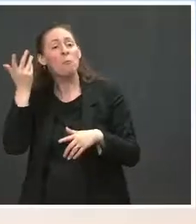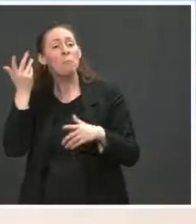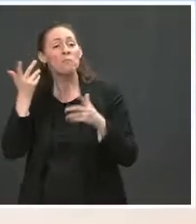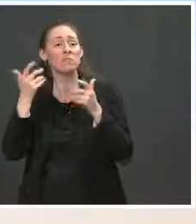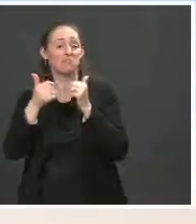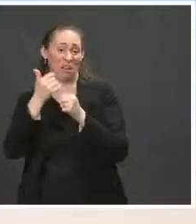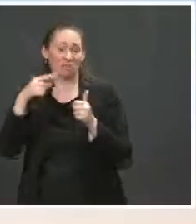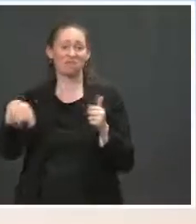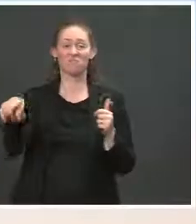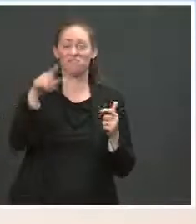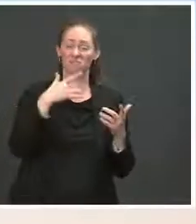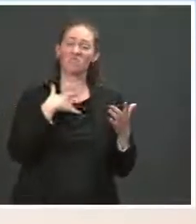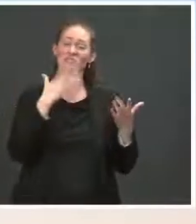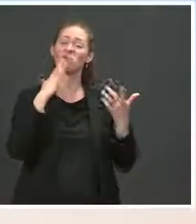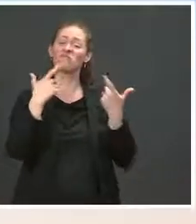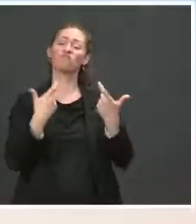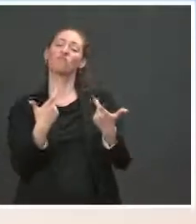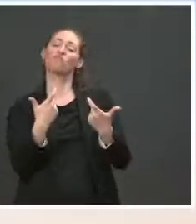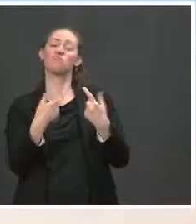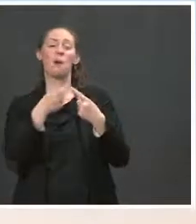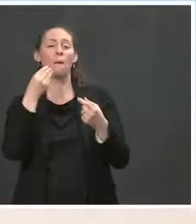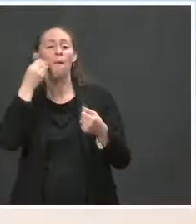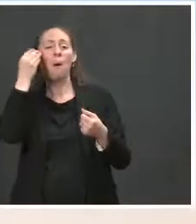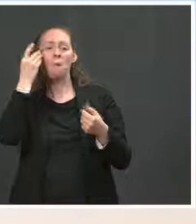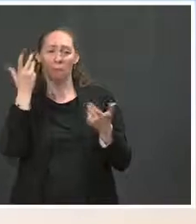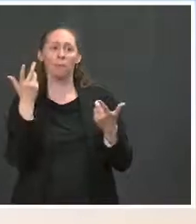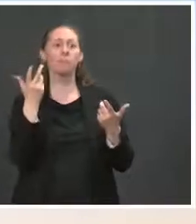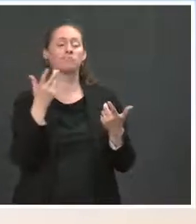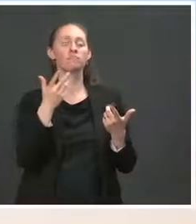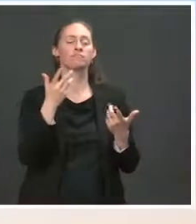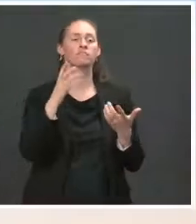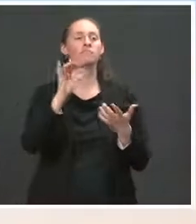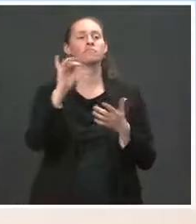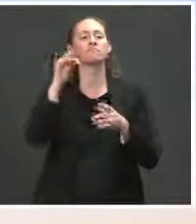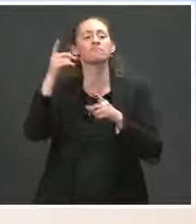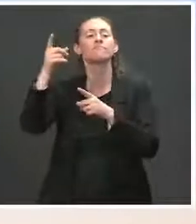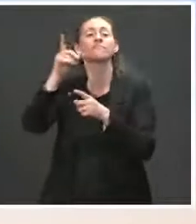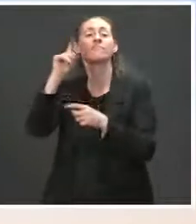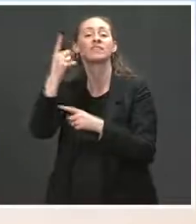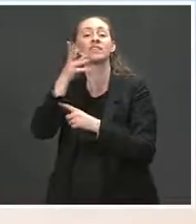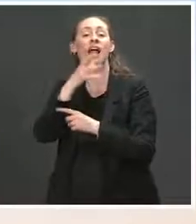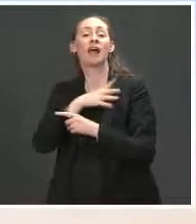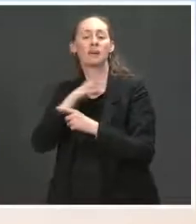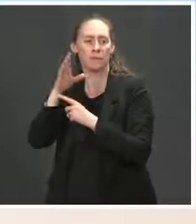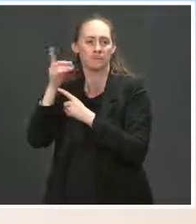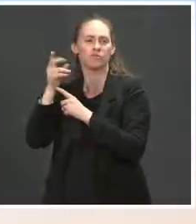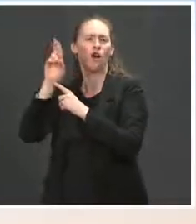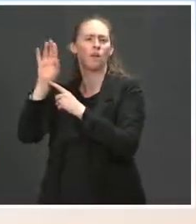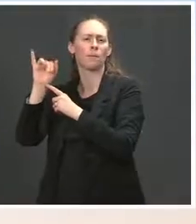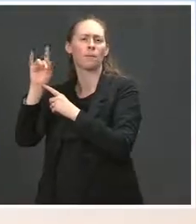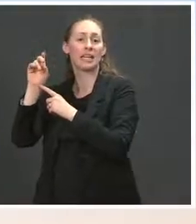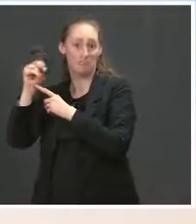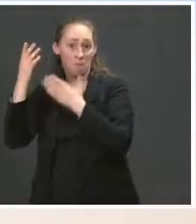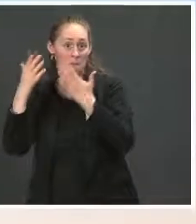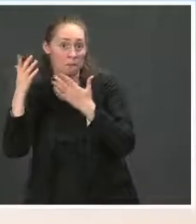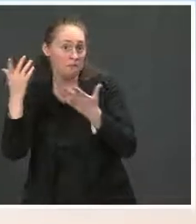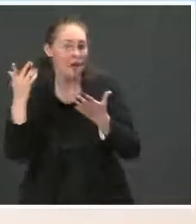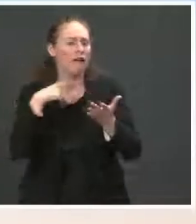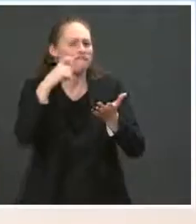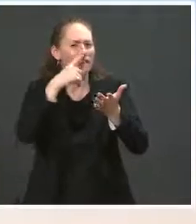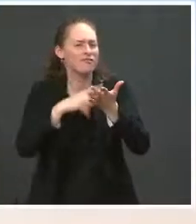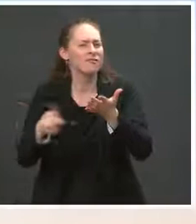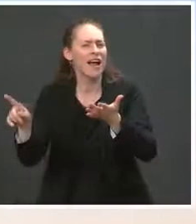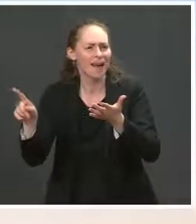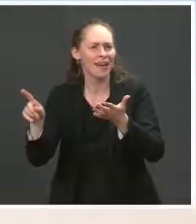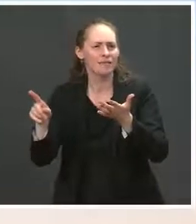virtually. In terms of whether Dr. Biden will physically be there in person, I'll have to check on that, Mario. In terms of the box, there